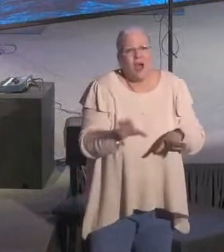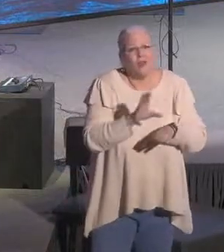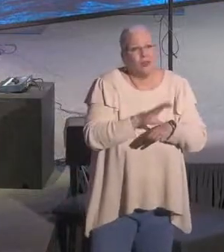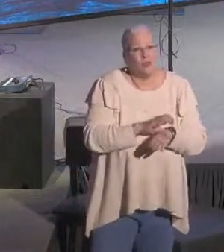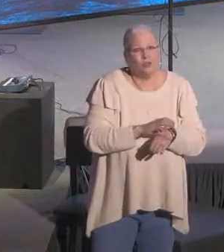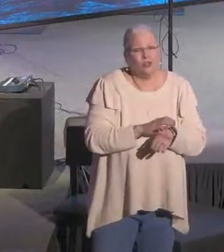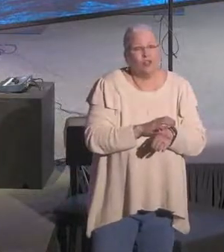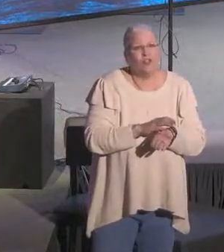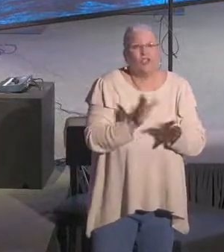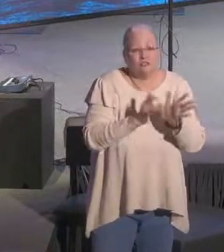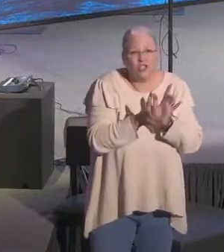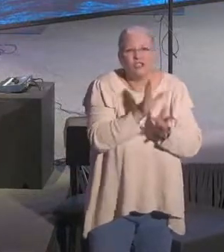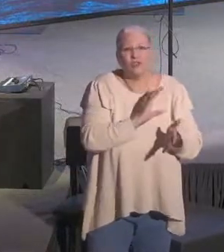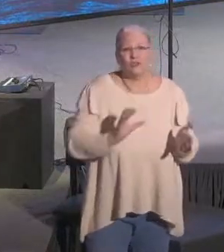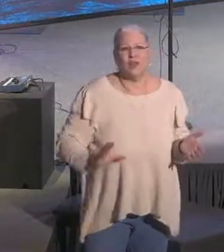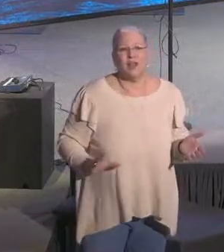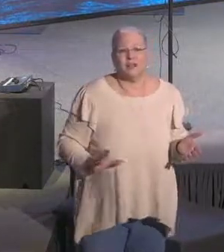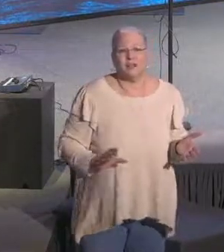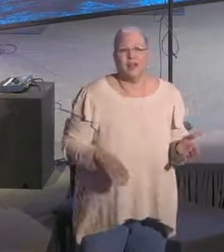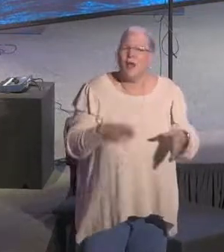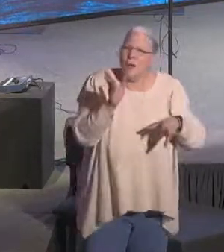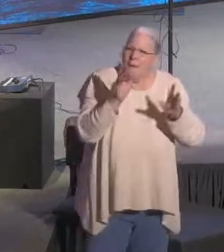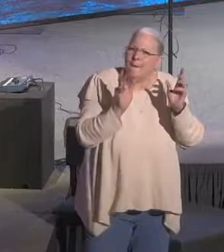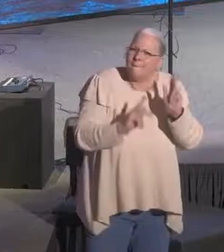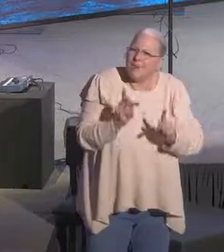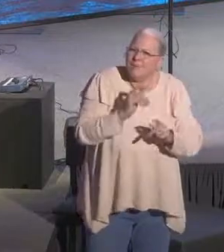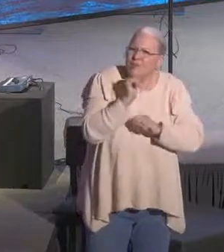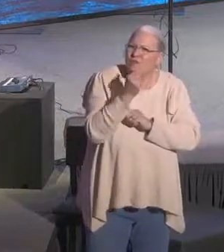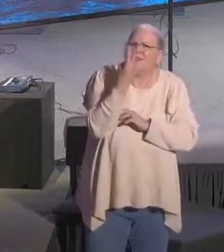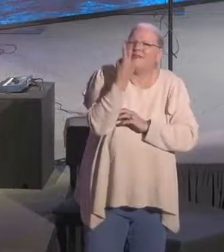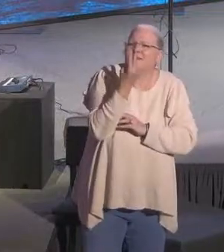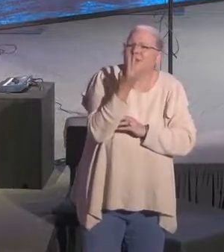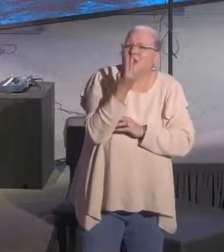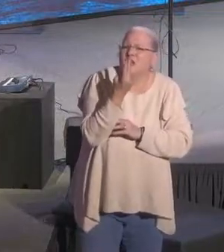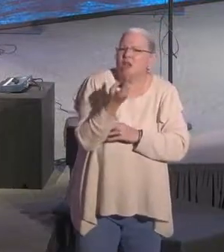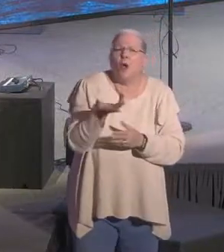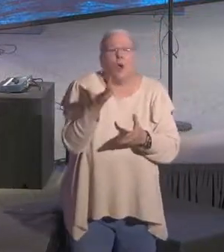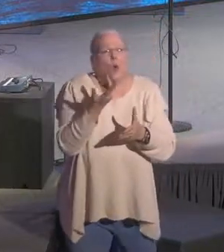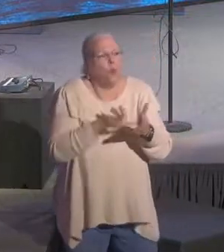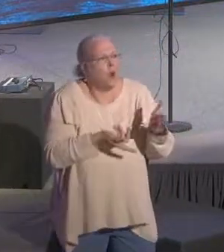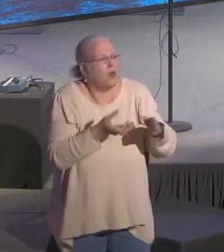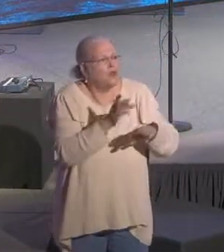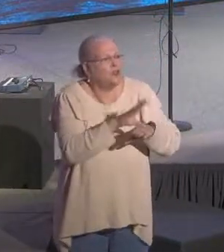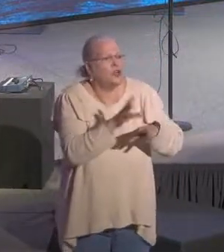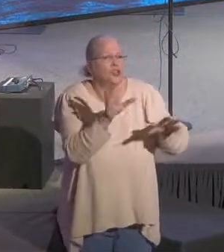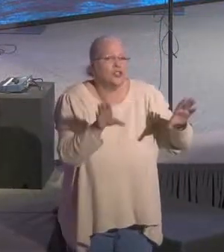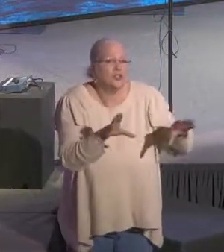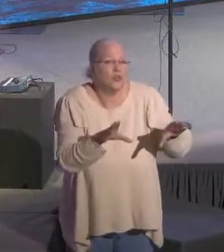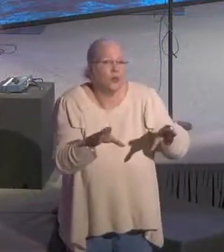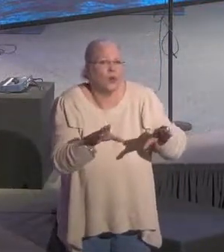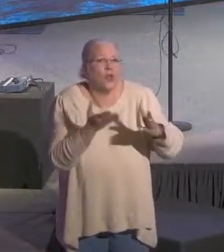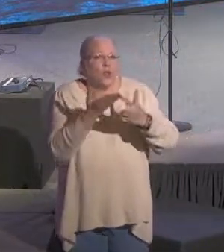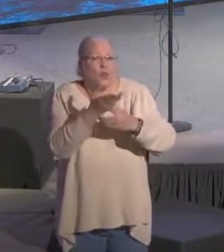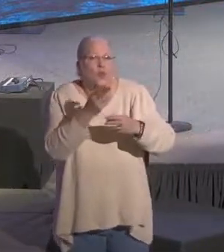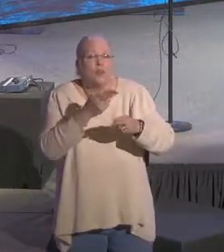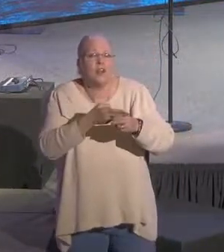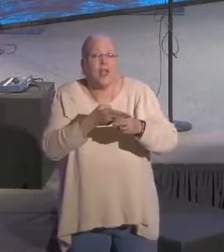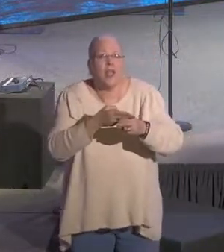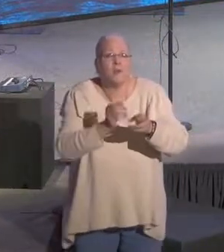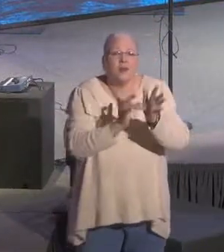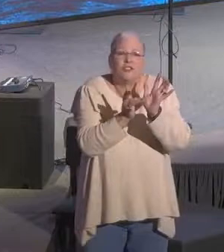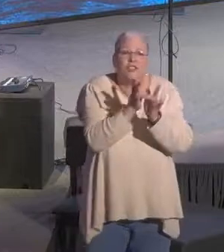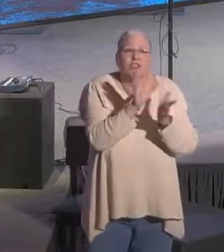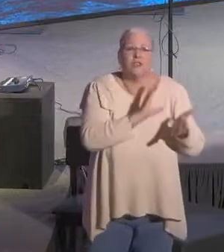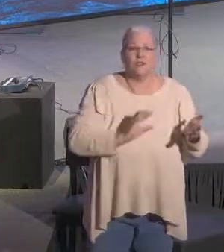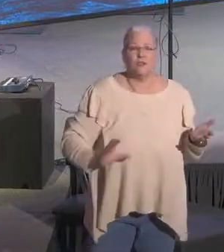Sometimes we never see the things the church is doing in the name of Jesus Christ. I actually, you know, I'm not as cool as all the other pastors here at the